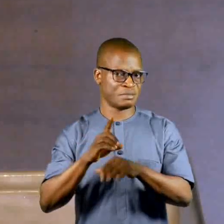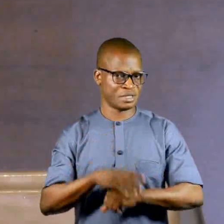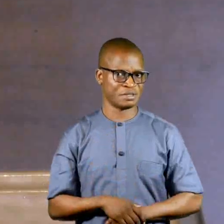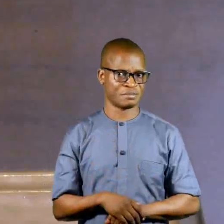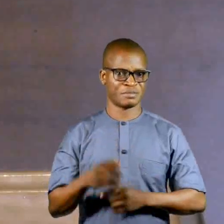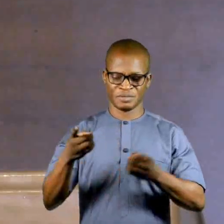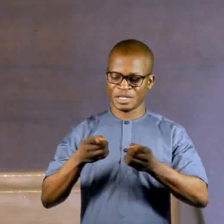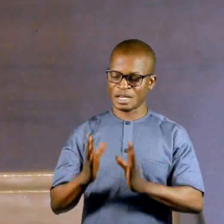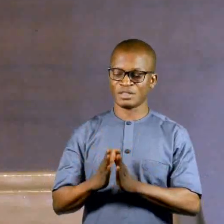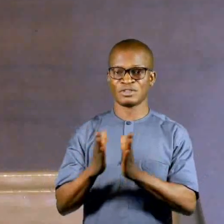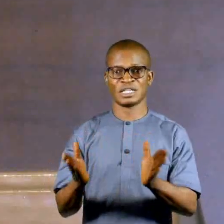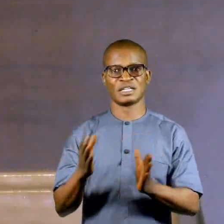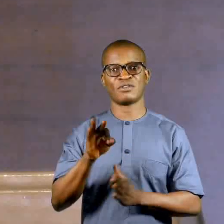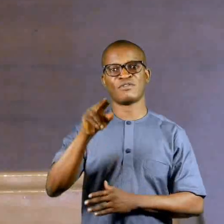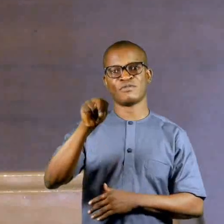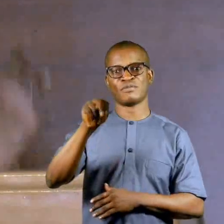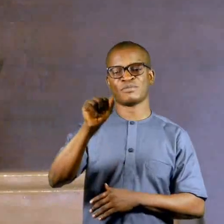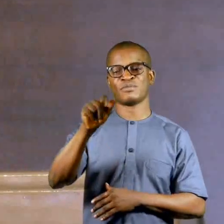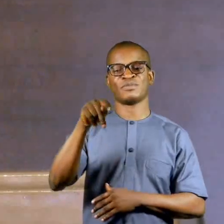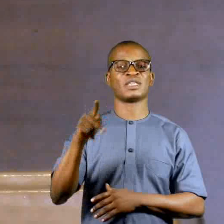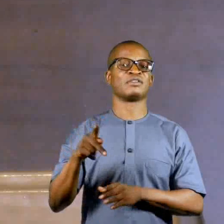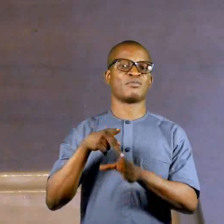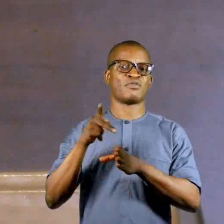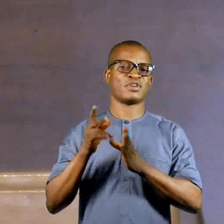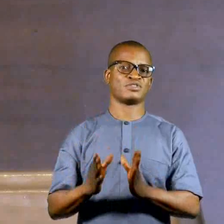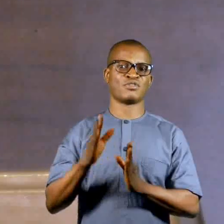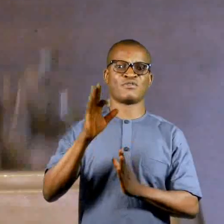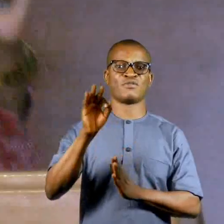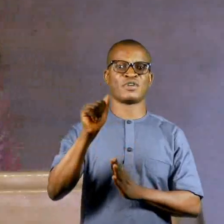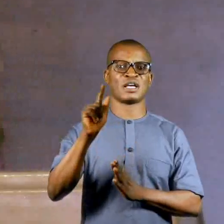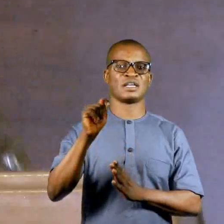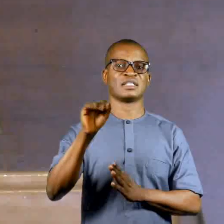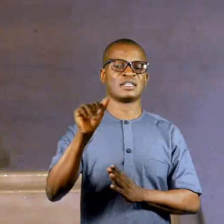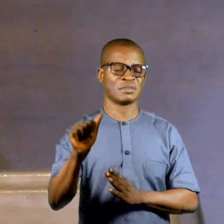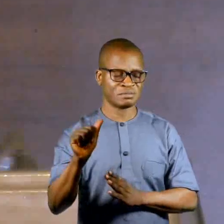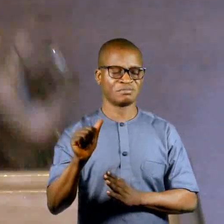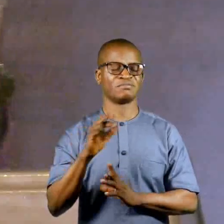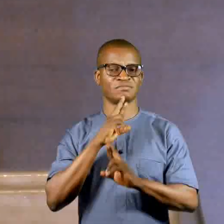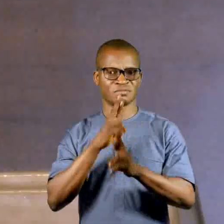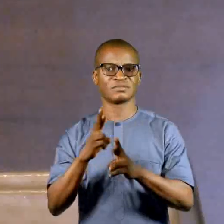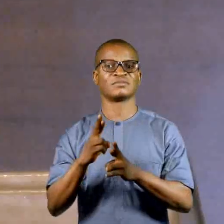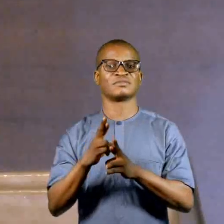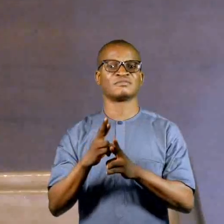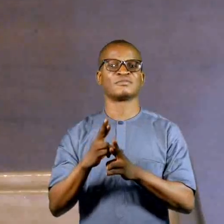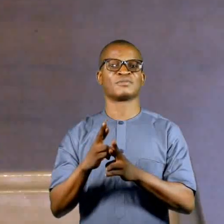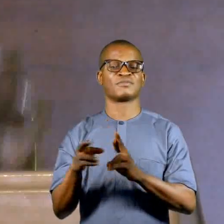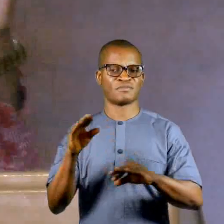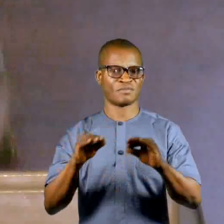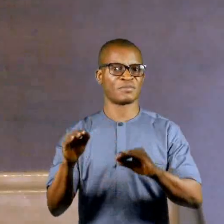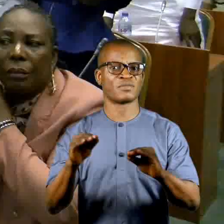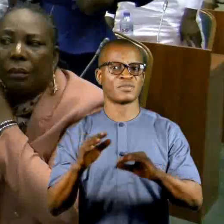The Director General of NAPTIP, Professor Fatima Waziri-Azi, also made a speech in response to some of the contributions.